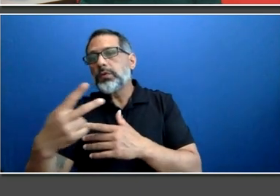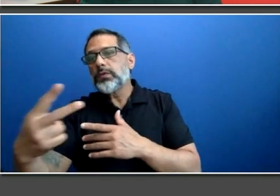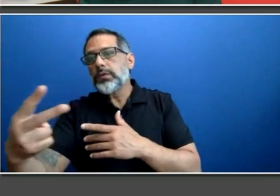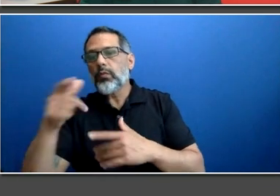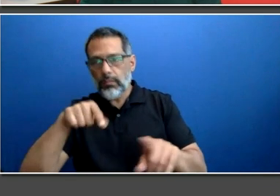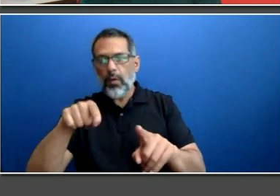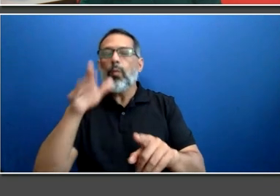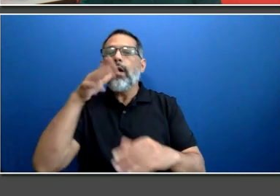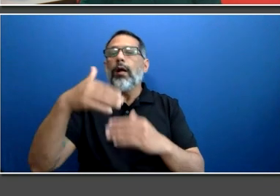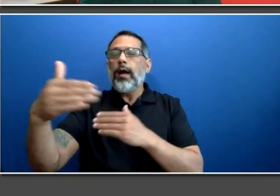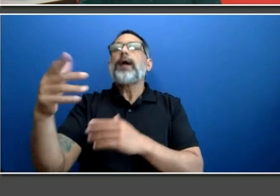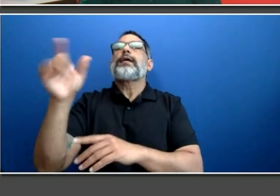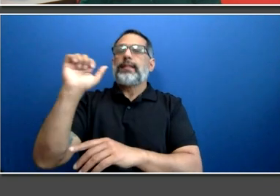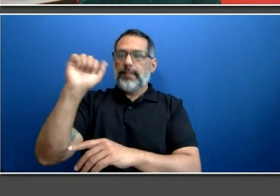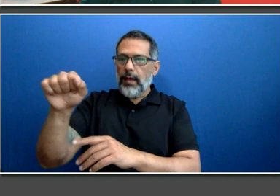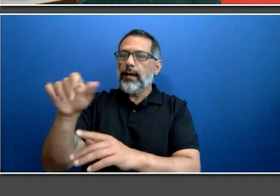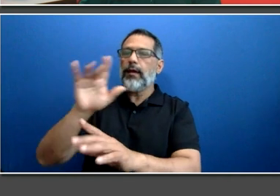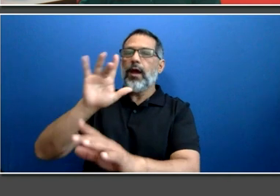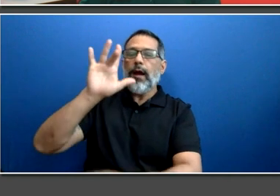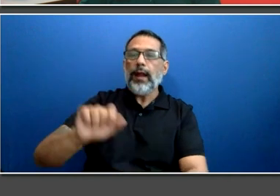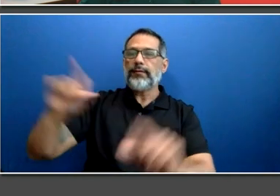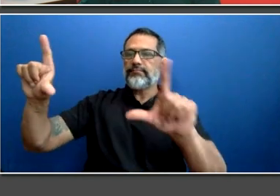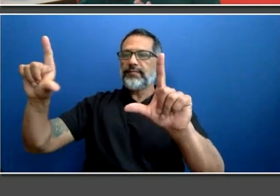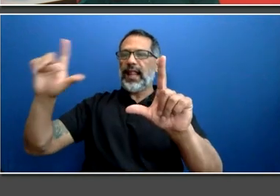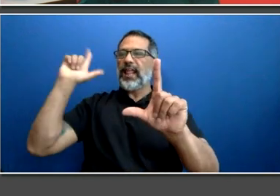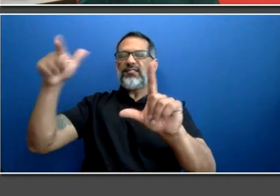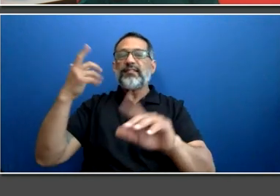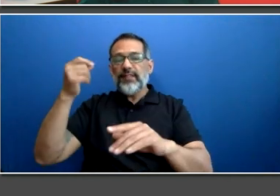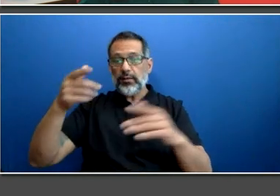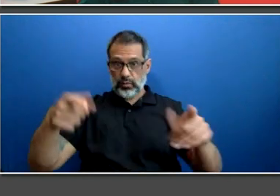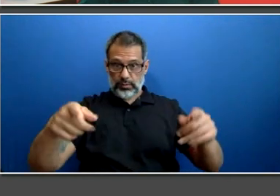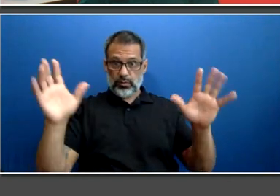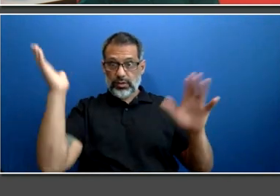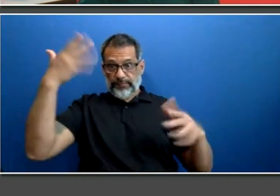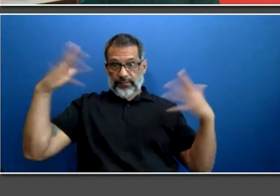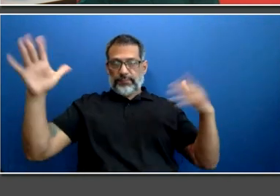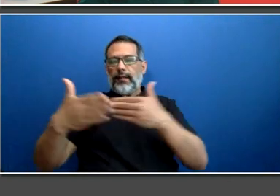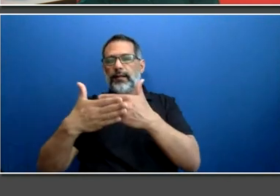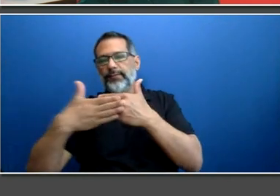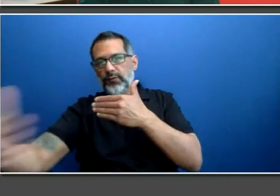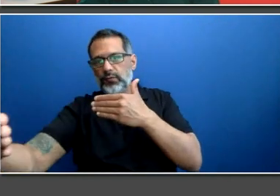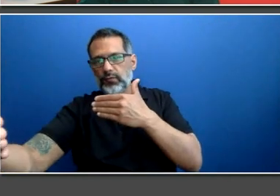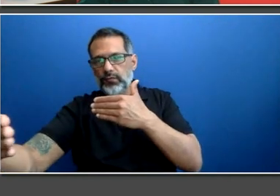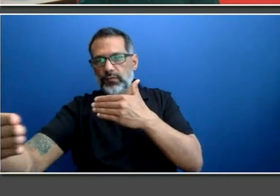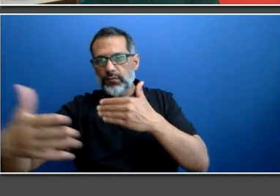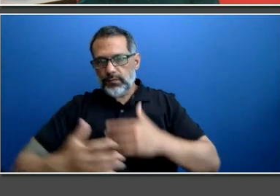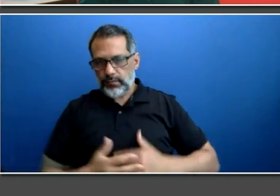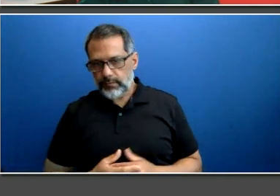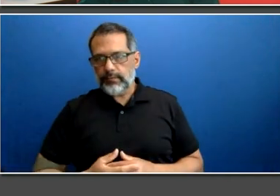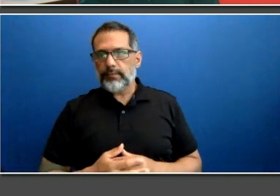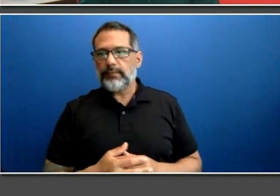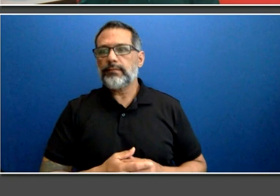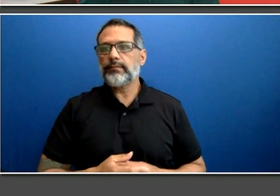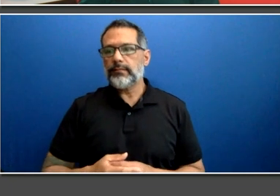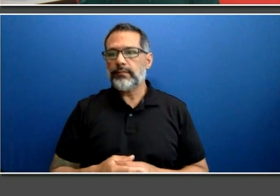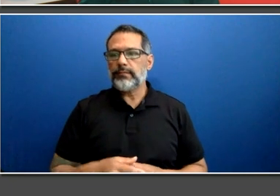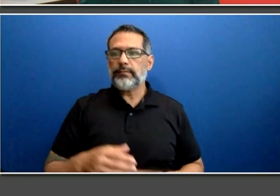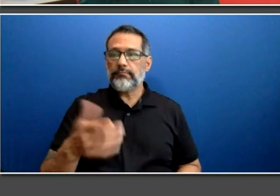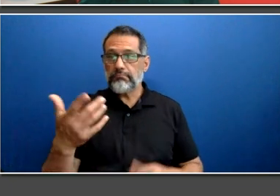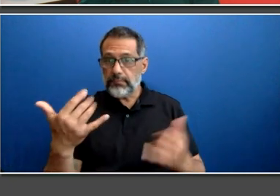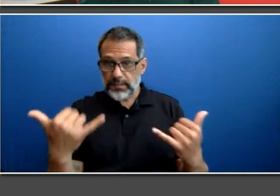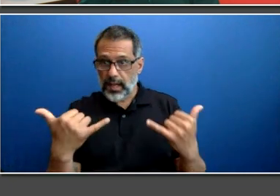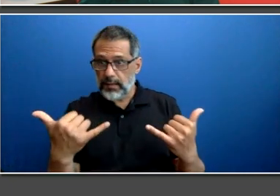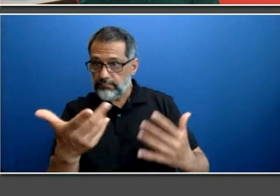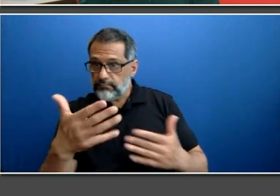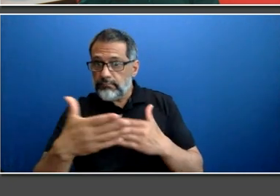If you need to leave this information session early, that is fine. We are recording it and we will send all attendees